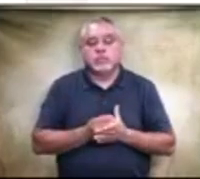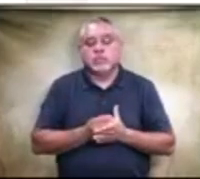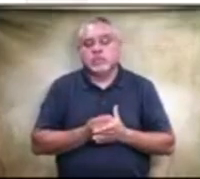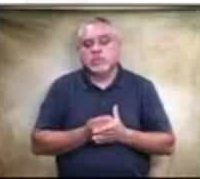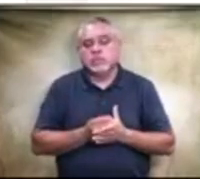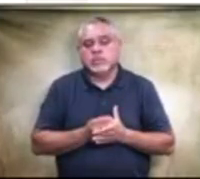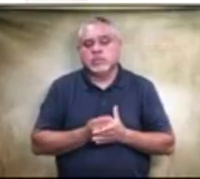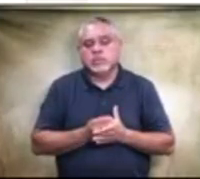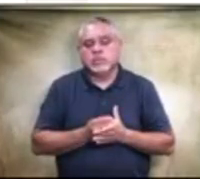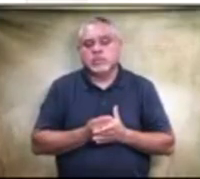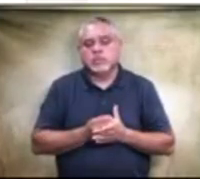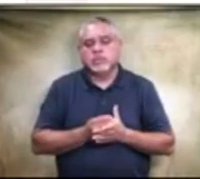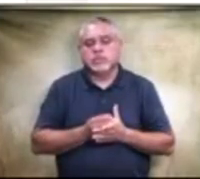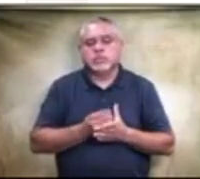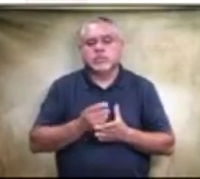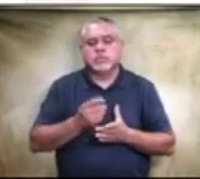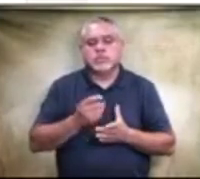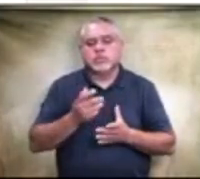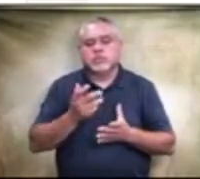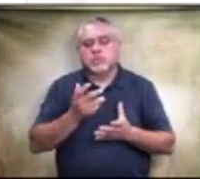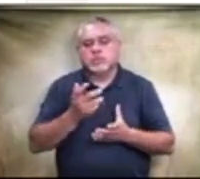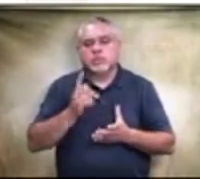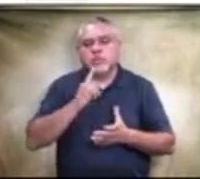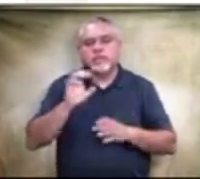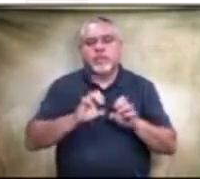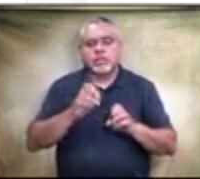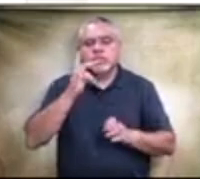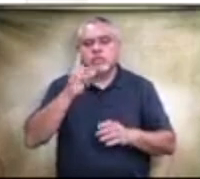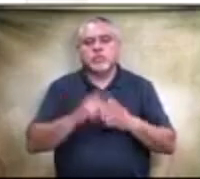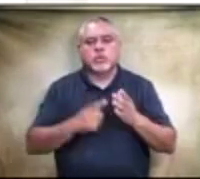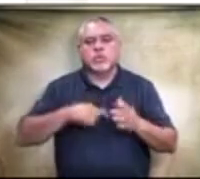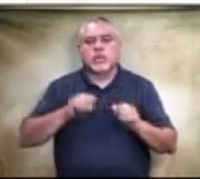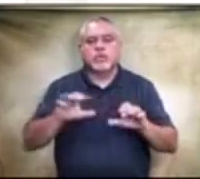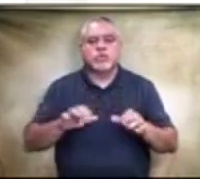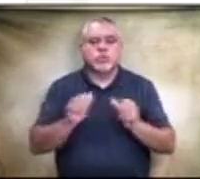and of course board input we'll reevaluate to see what we're able to do with those